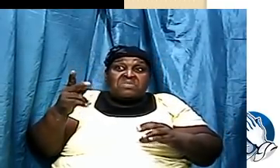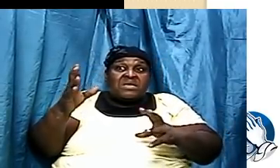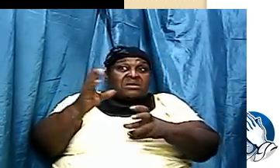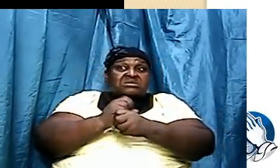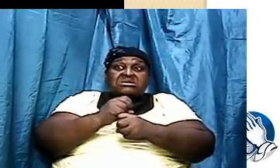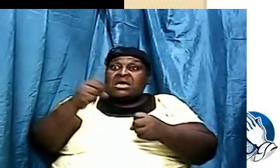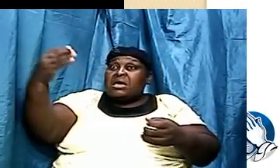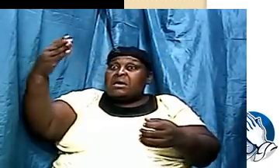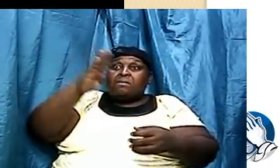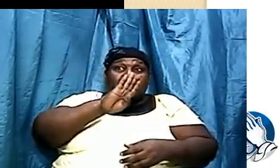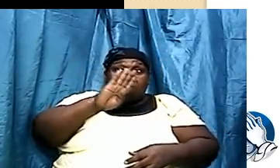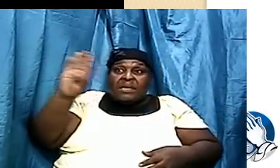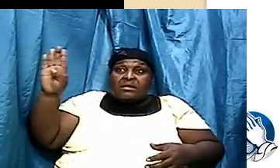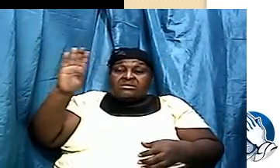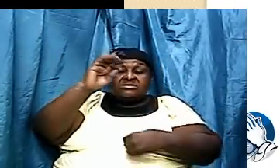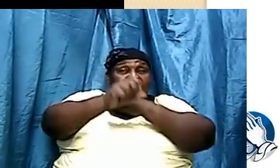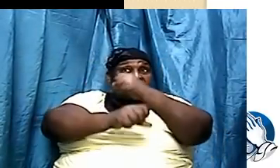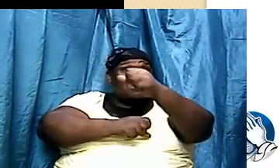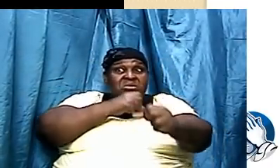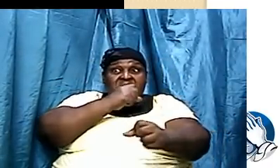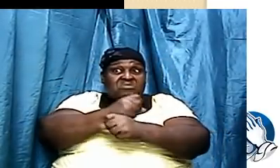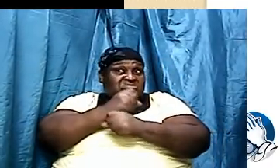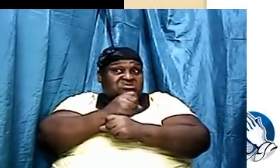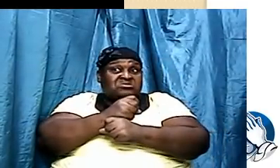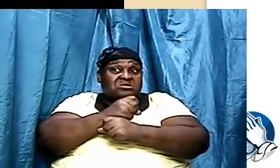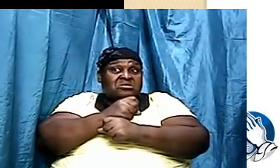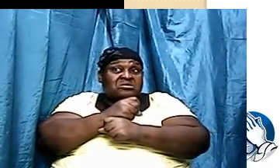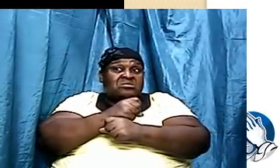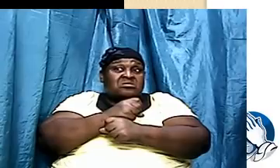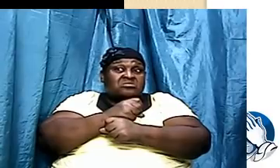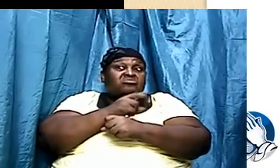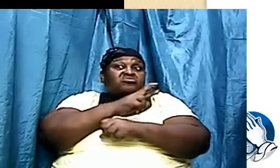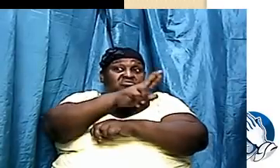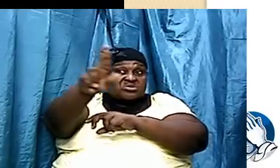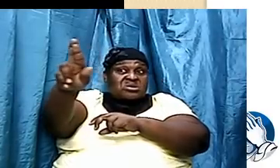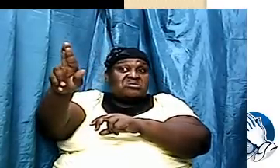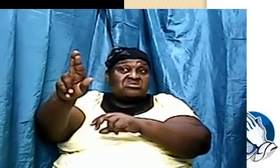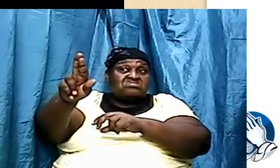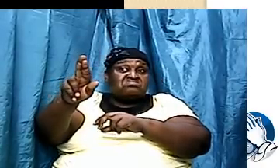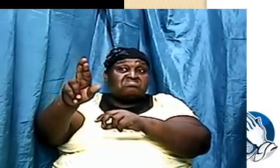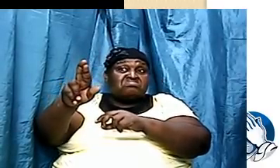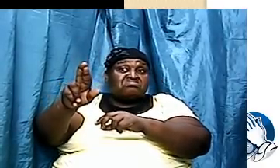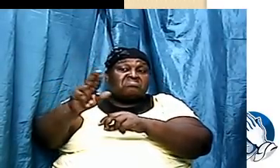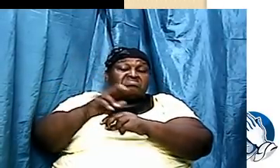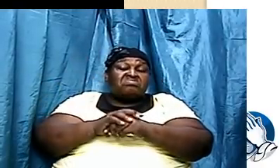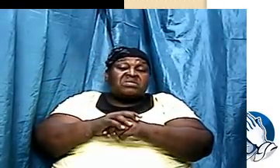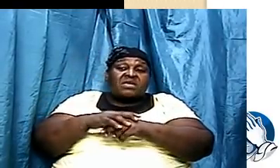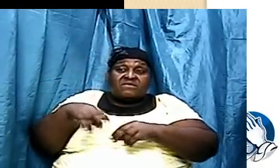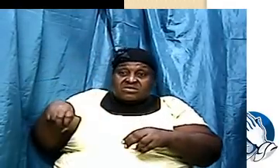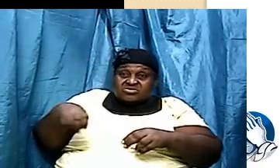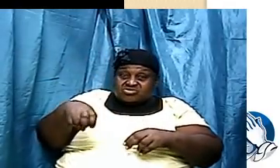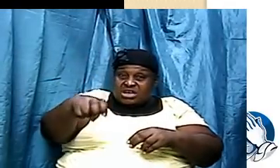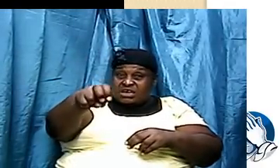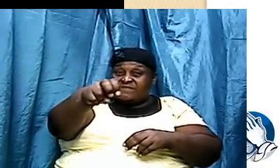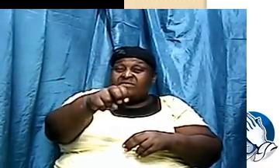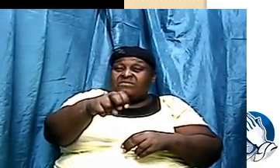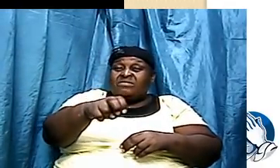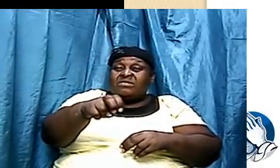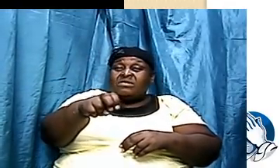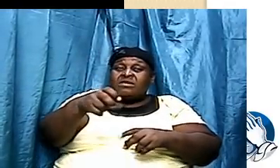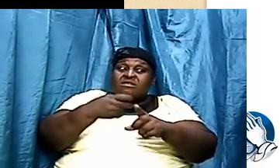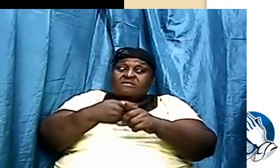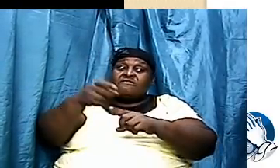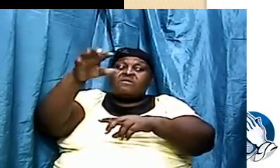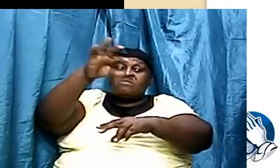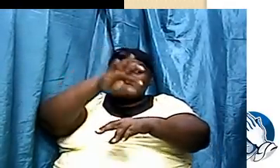as a matter of fact if we should travel from our little Milky Way from earth to the end point